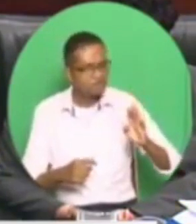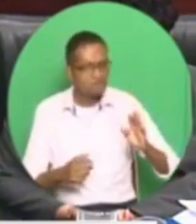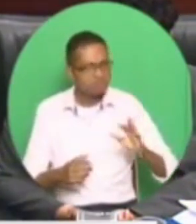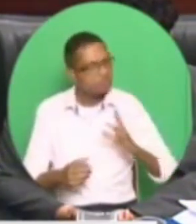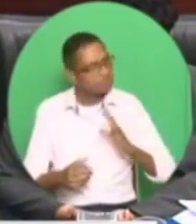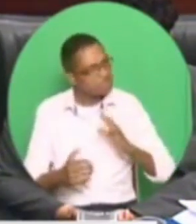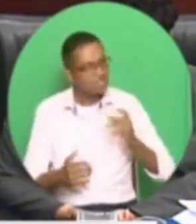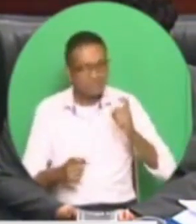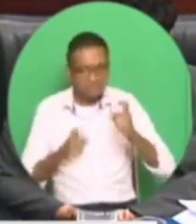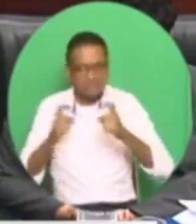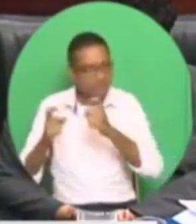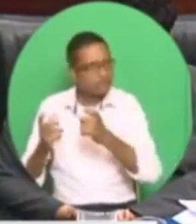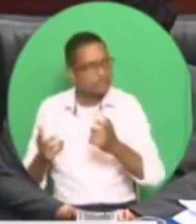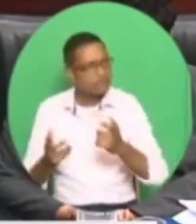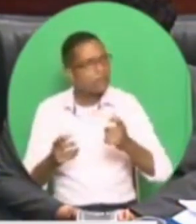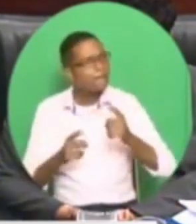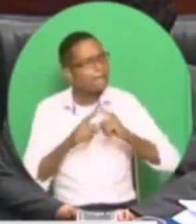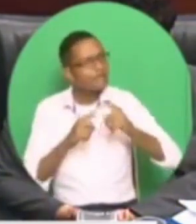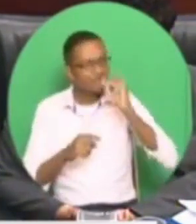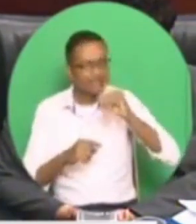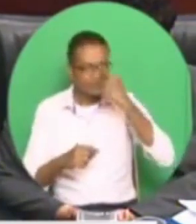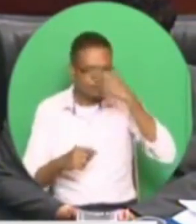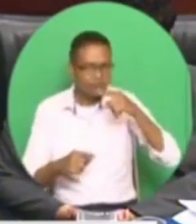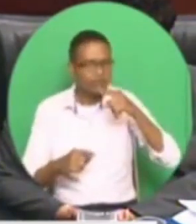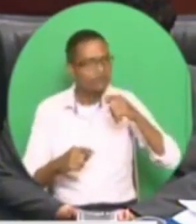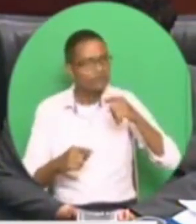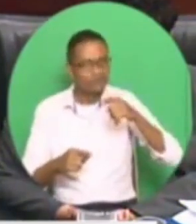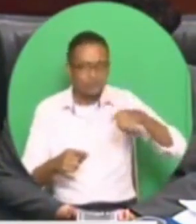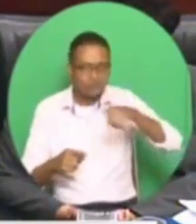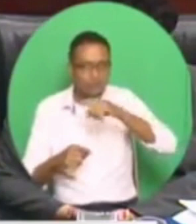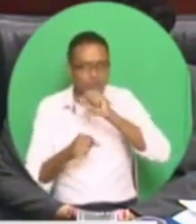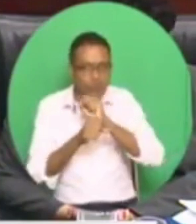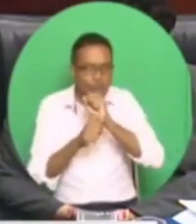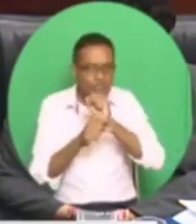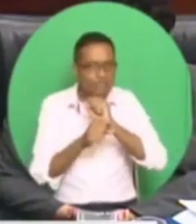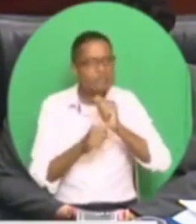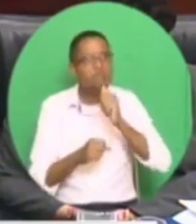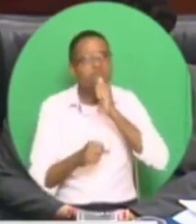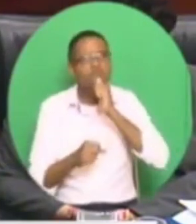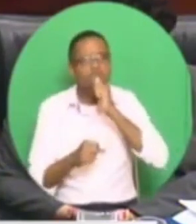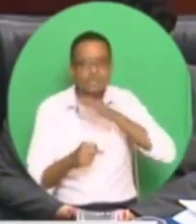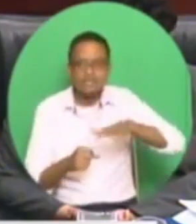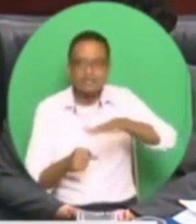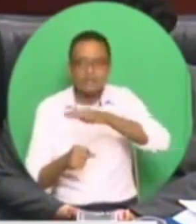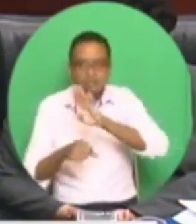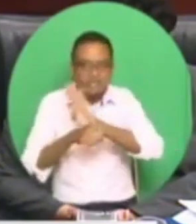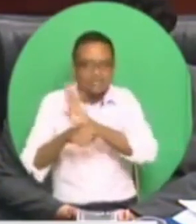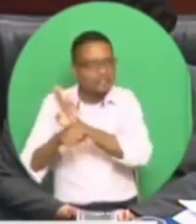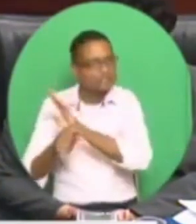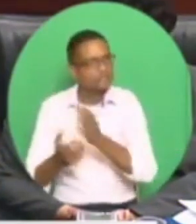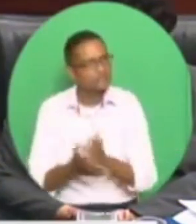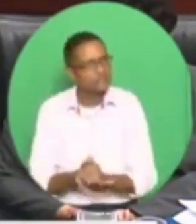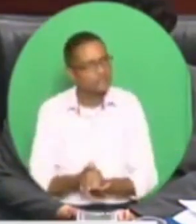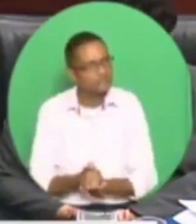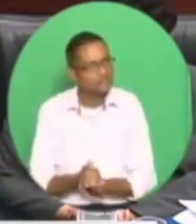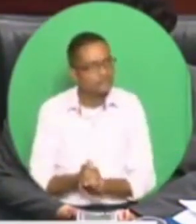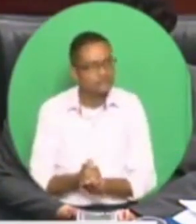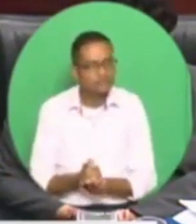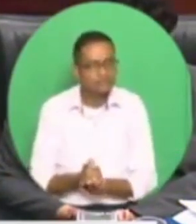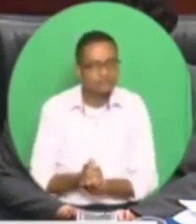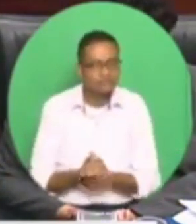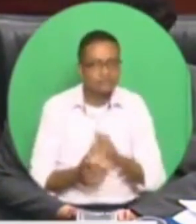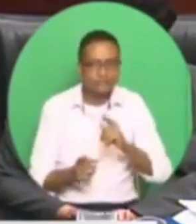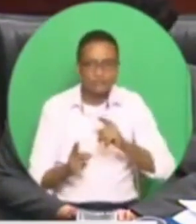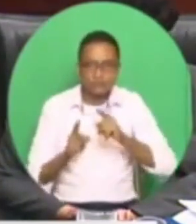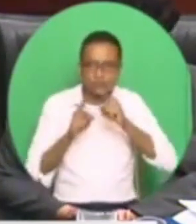working with private sector, working with groups. It cannot be that you, so you're going in West Moorings and go up with a cart and give